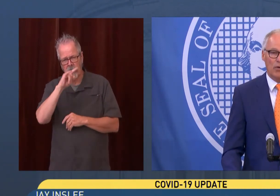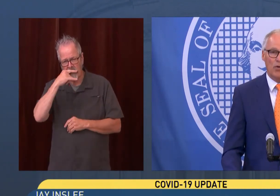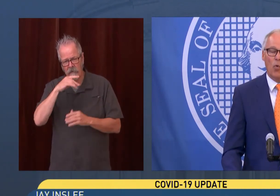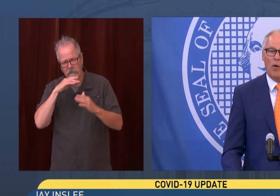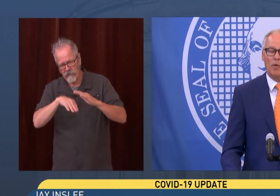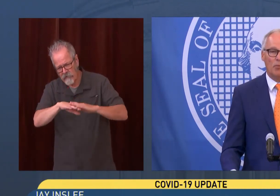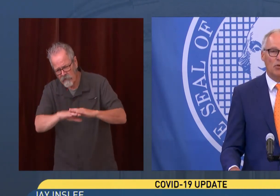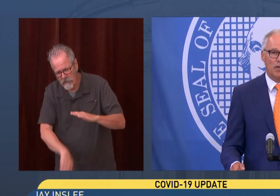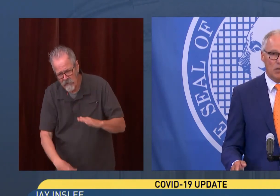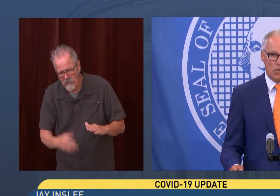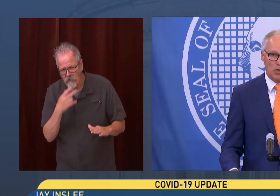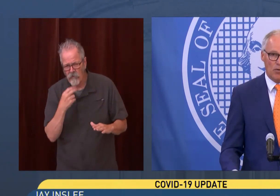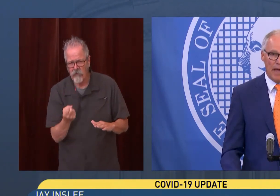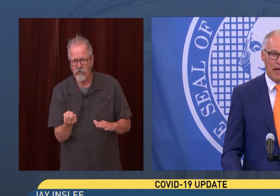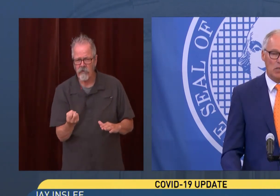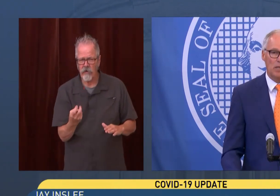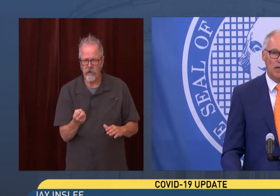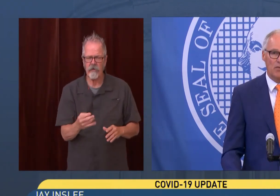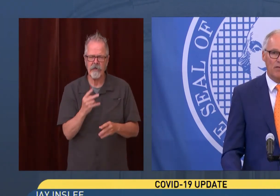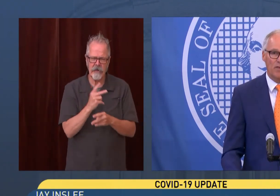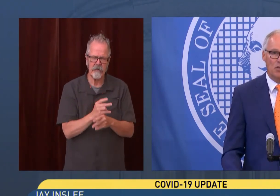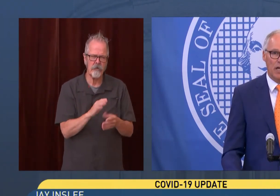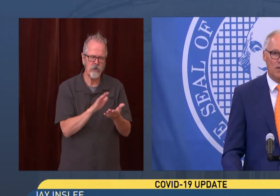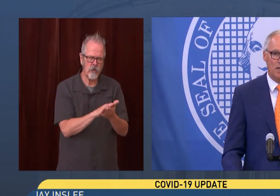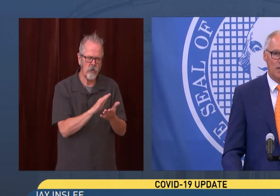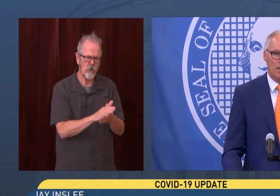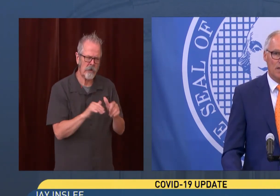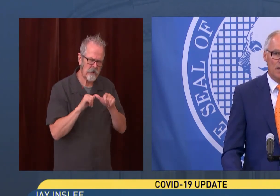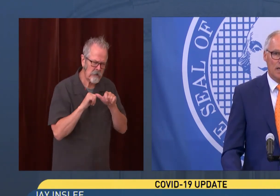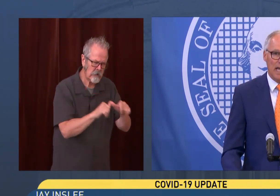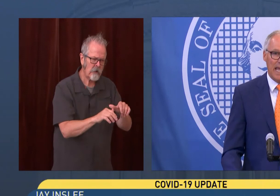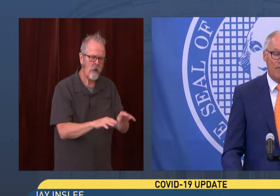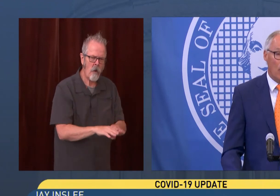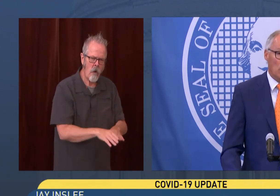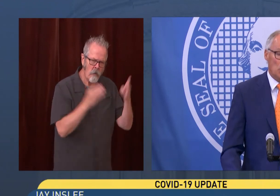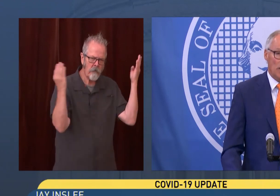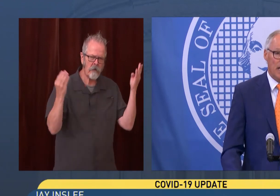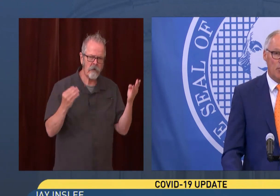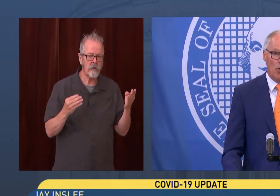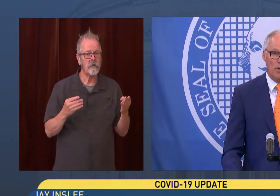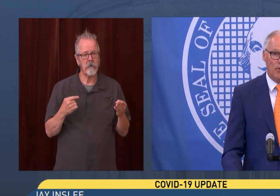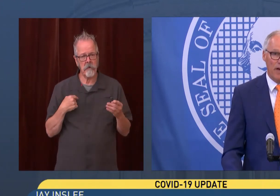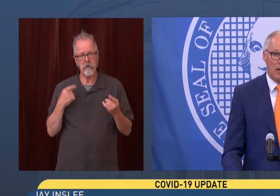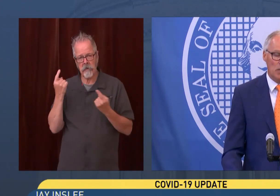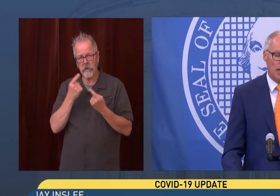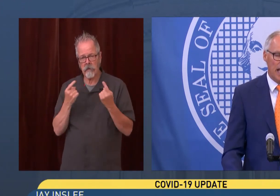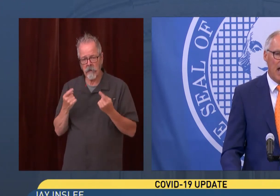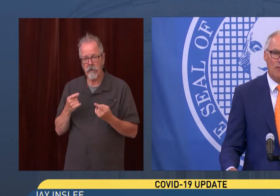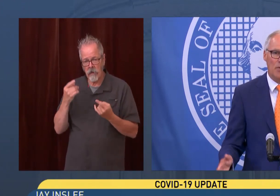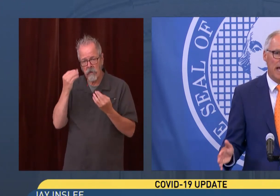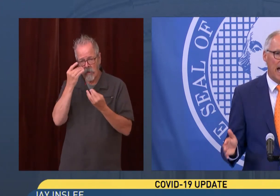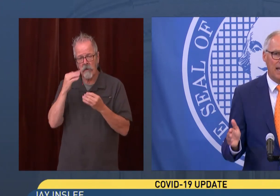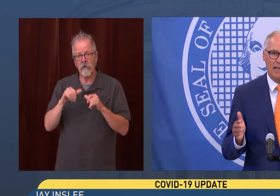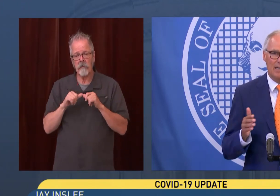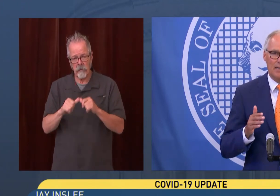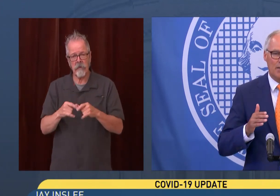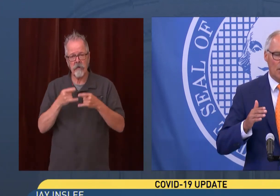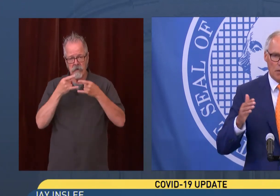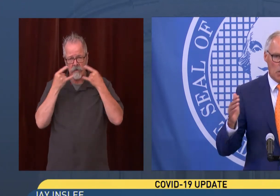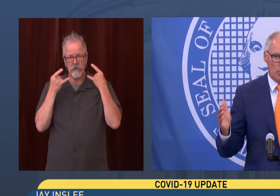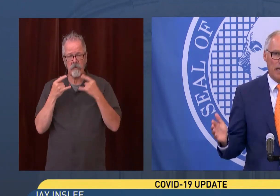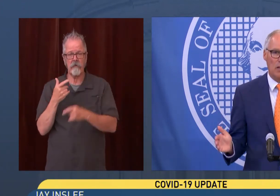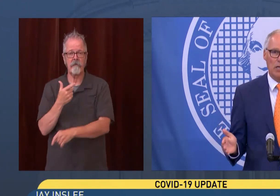We do want people to consider masking, as we've suggested, and focus on getting more people vaccinated. After that,